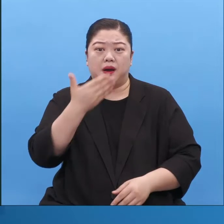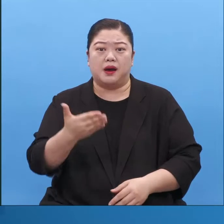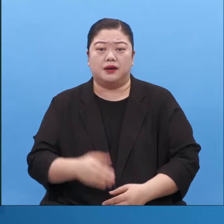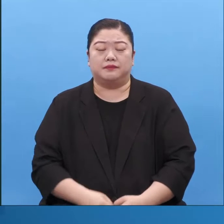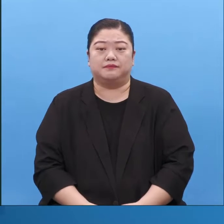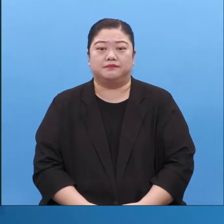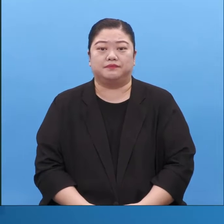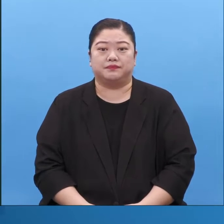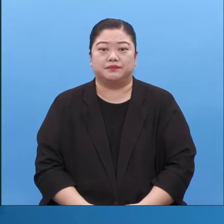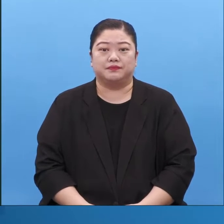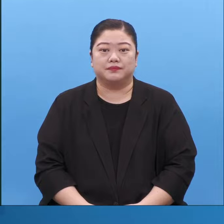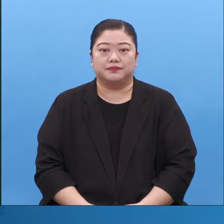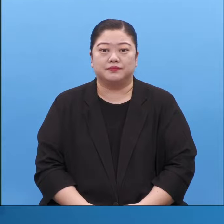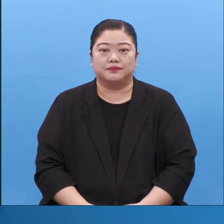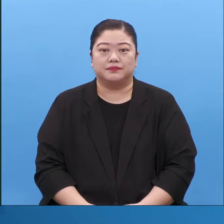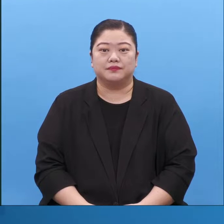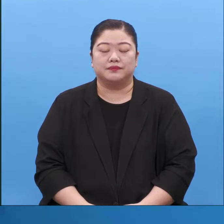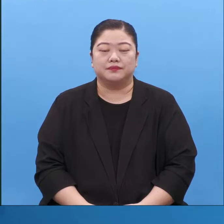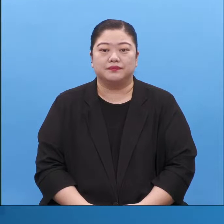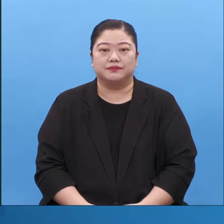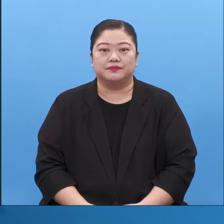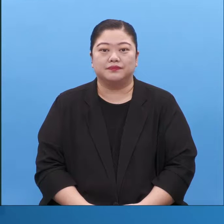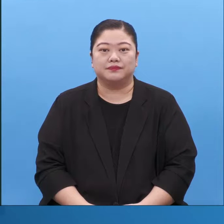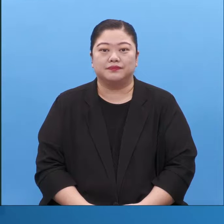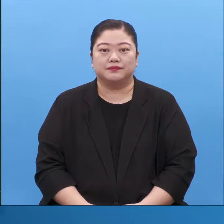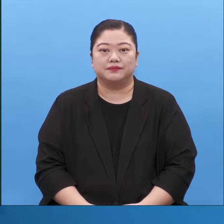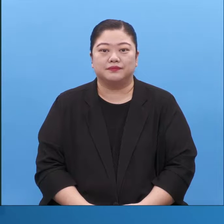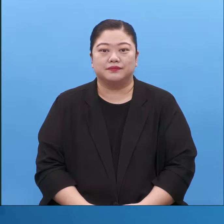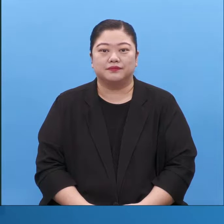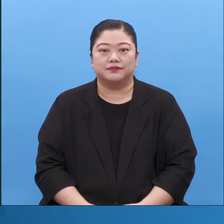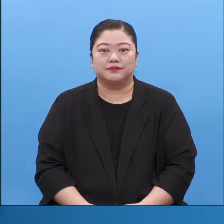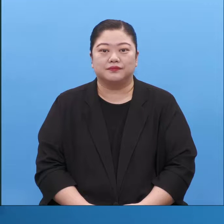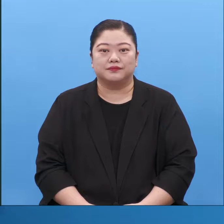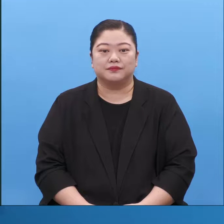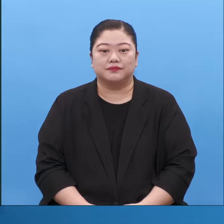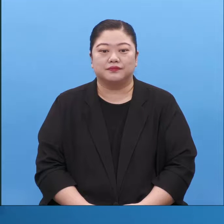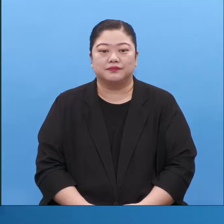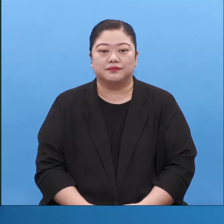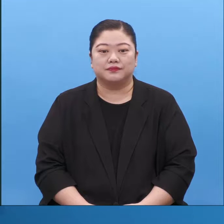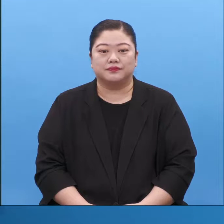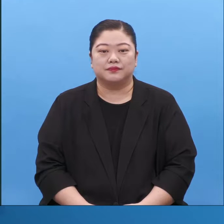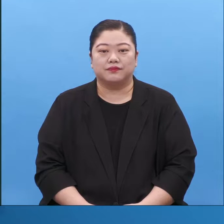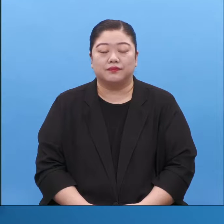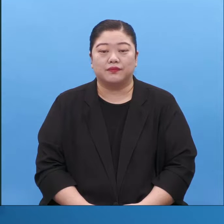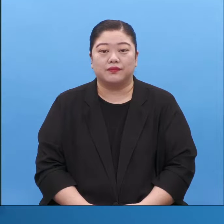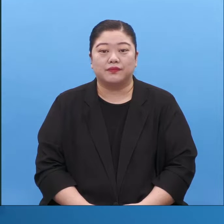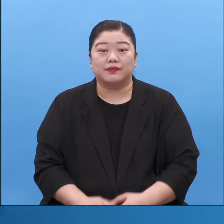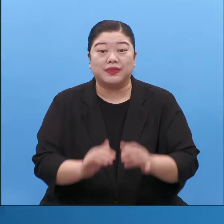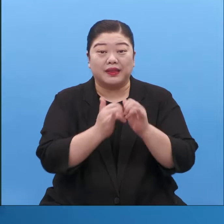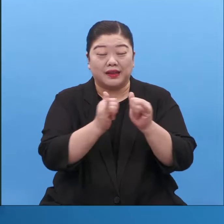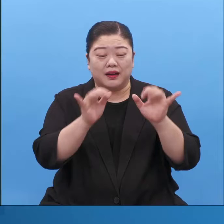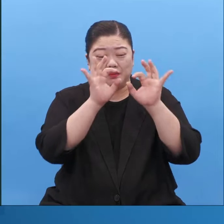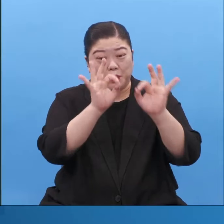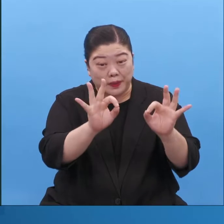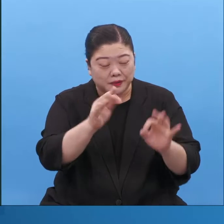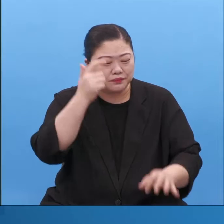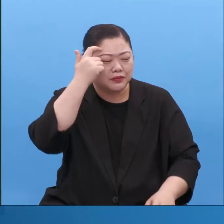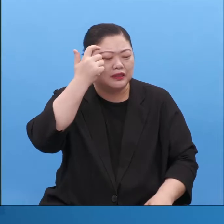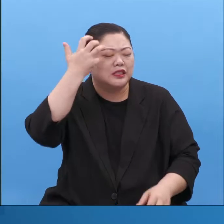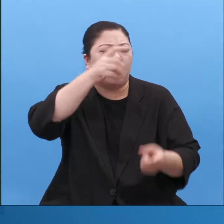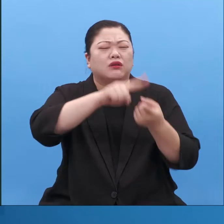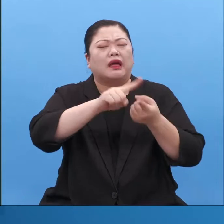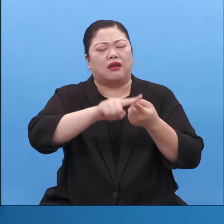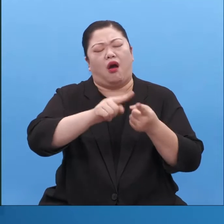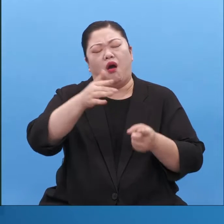the way I see it almost everyone lacks the spiritual things